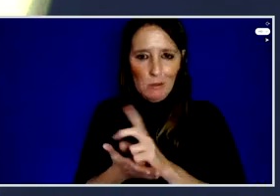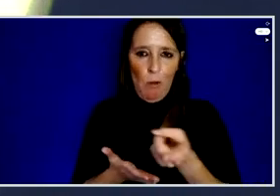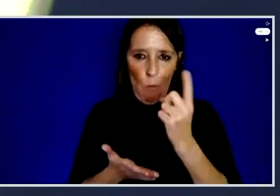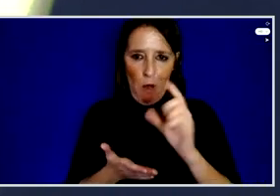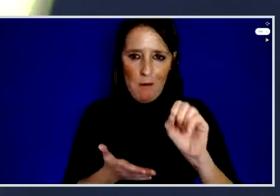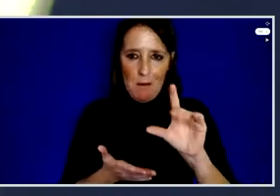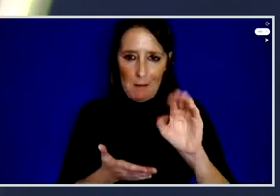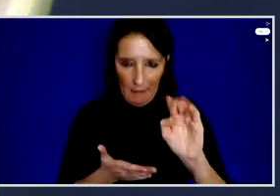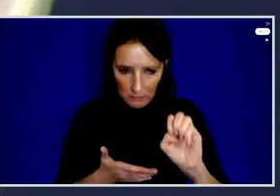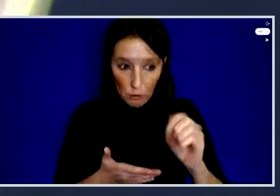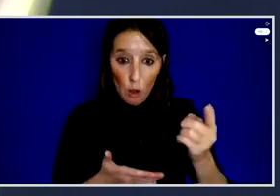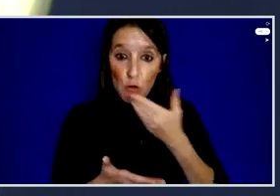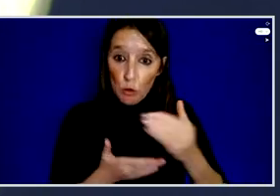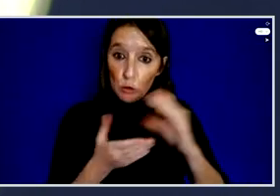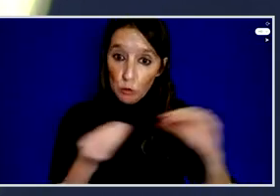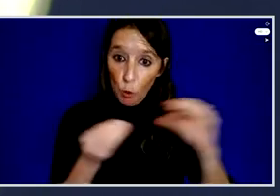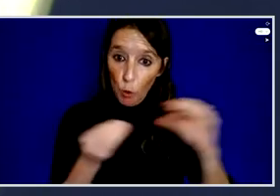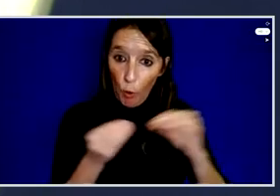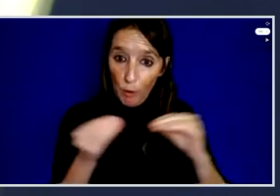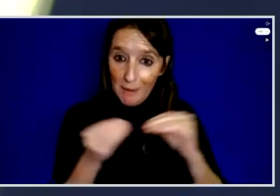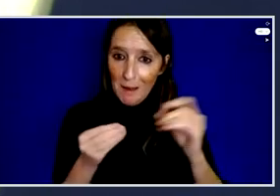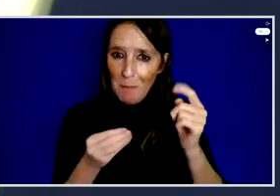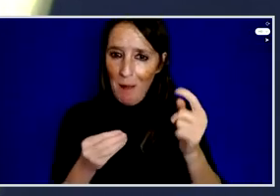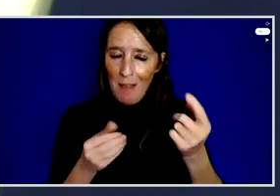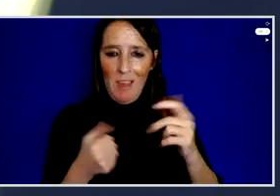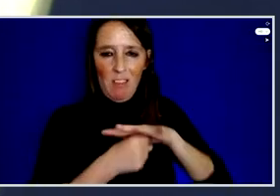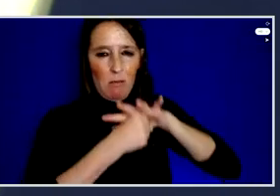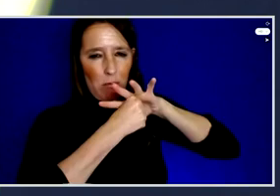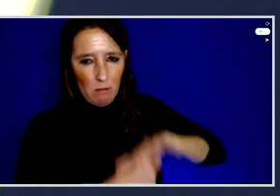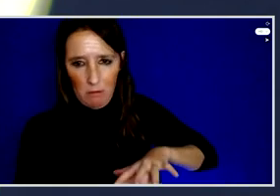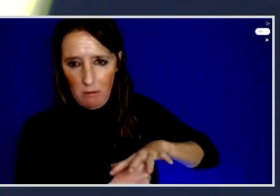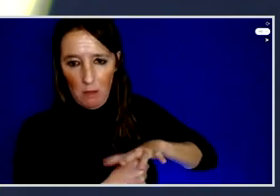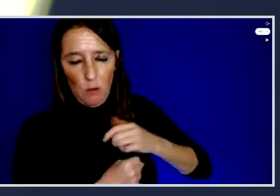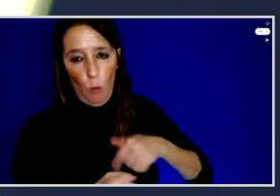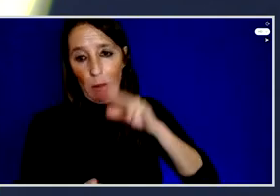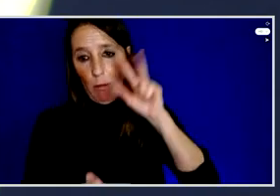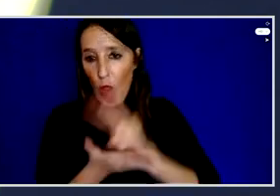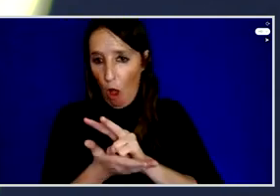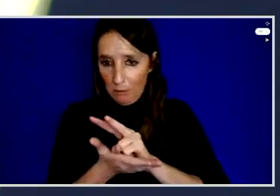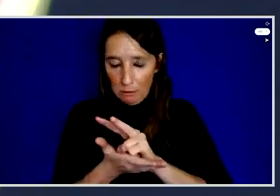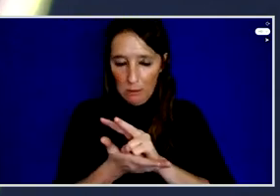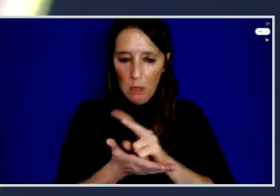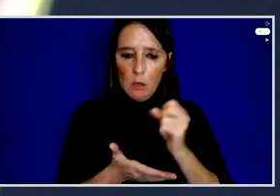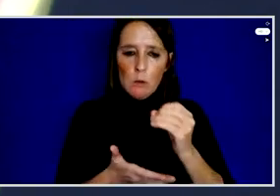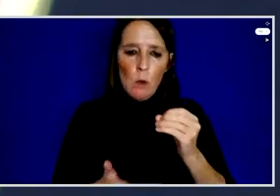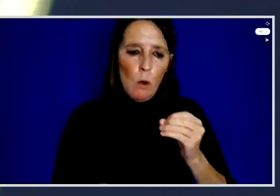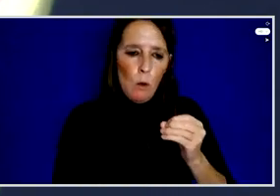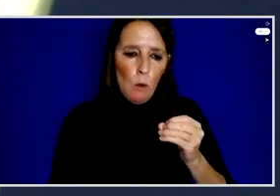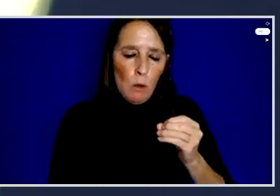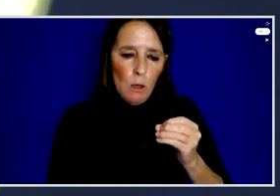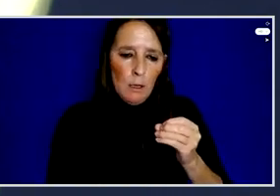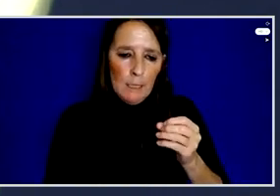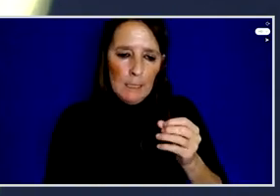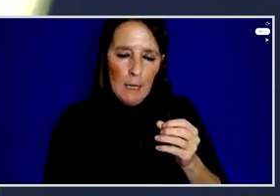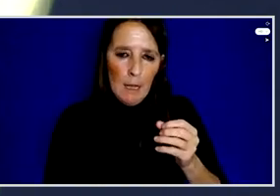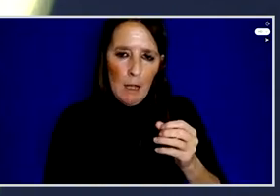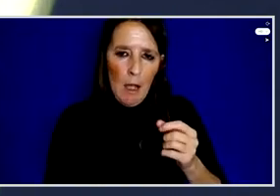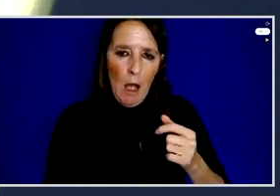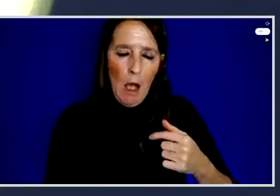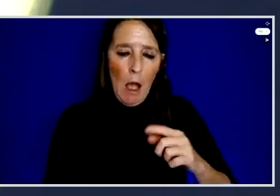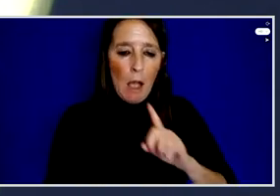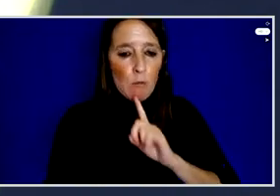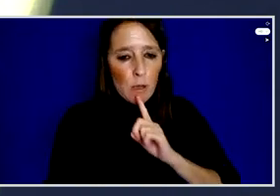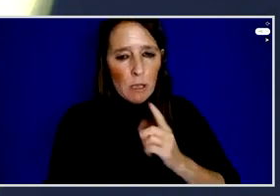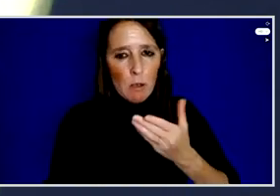story basically we lost now in trial so I must thank to USAID for